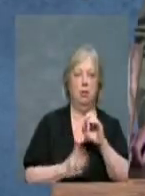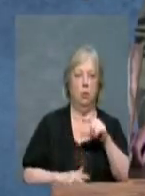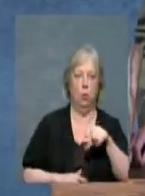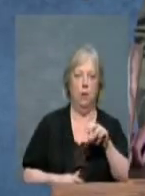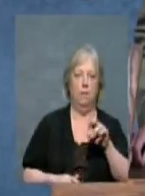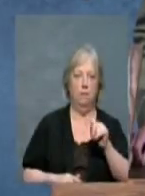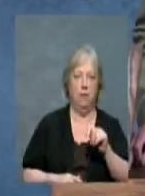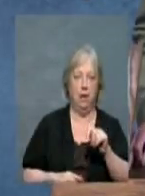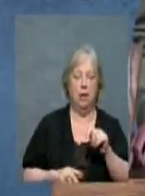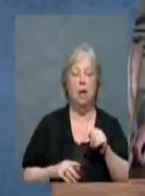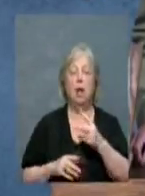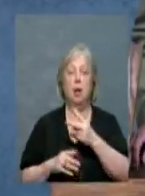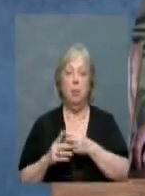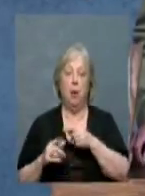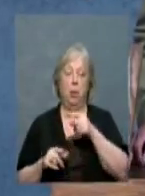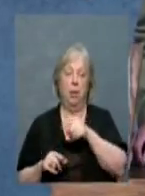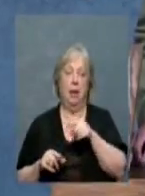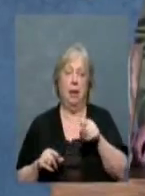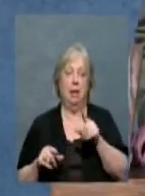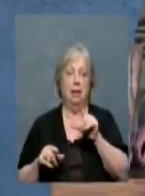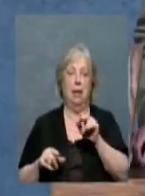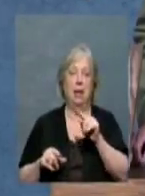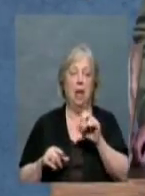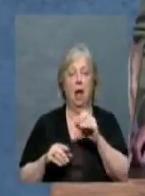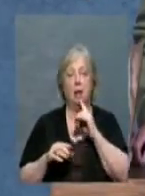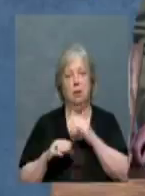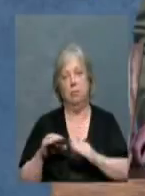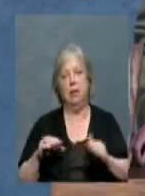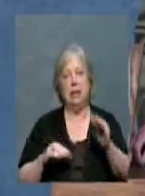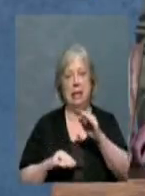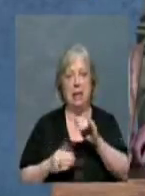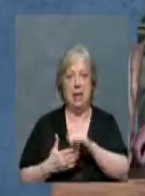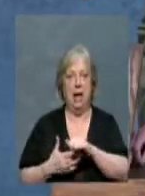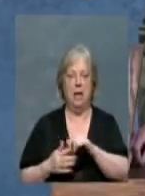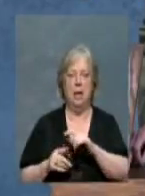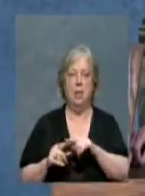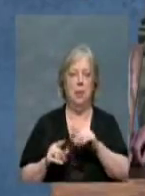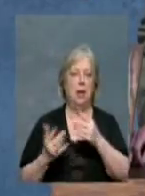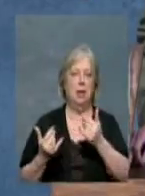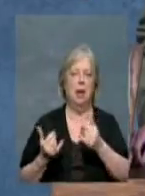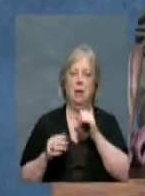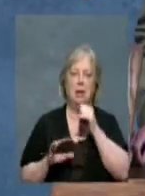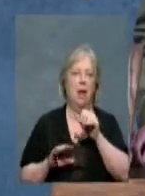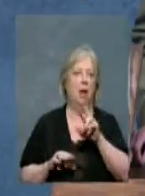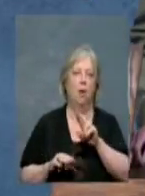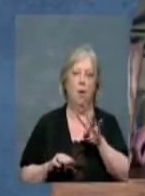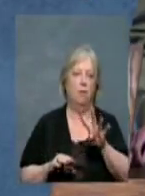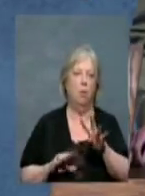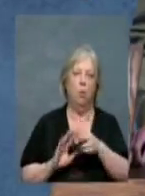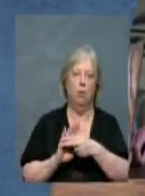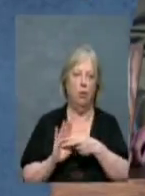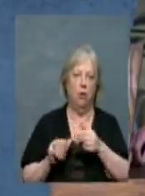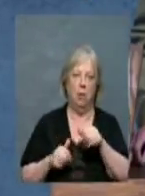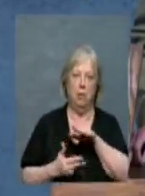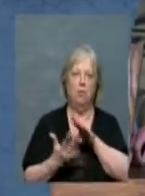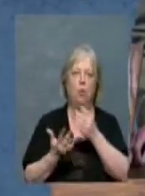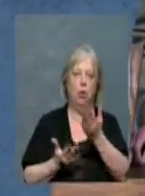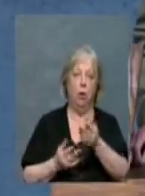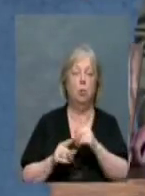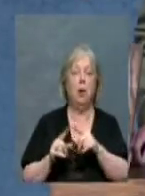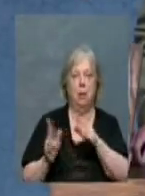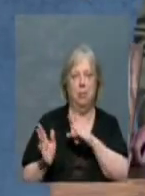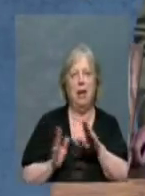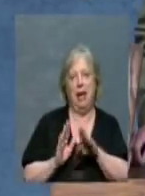feet, and both these lots exceed that. But, again, it's not an R4 zoning before you. It's a planned development.